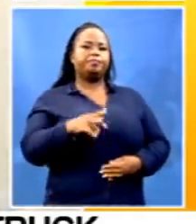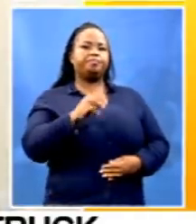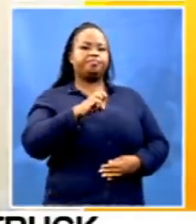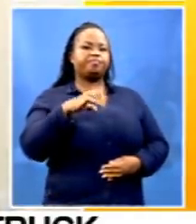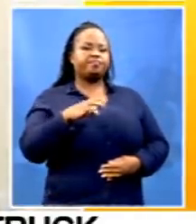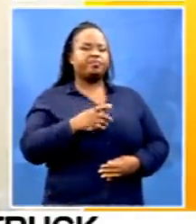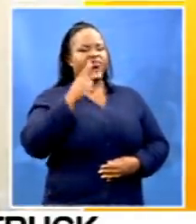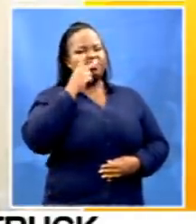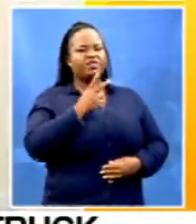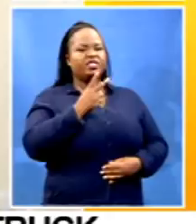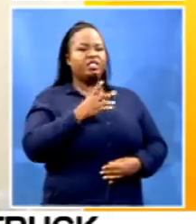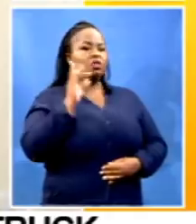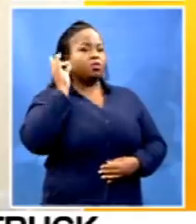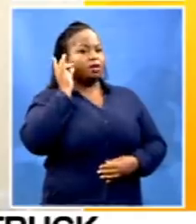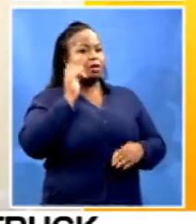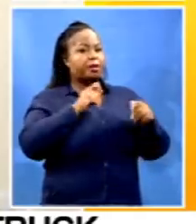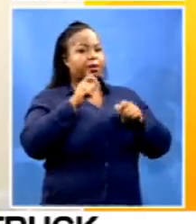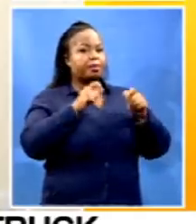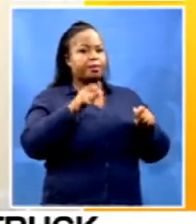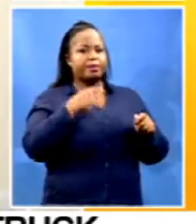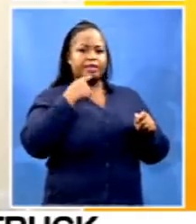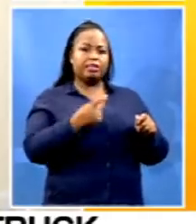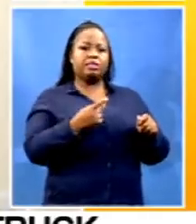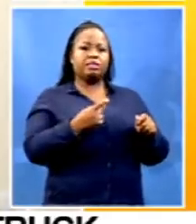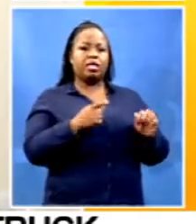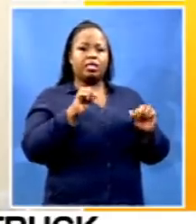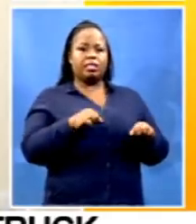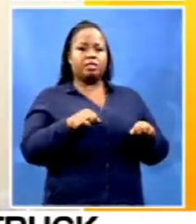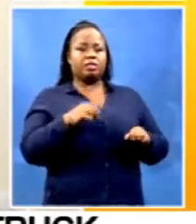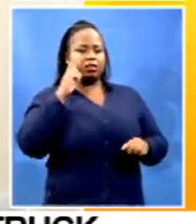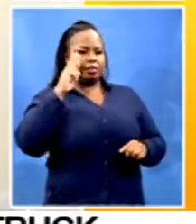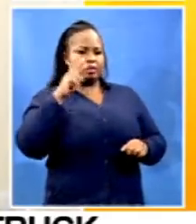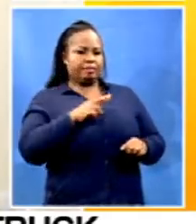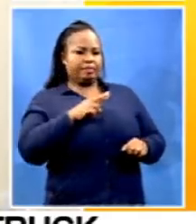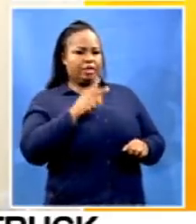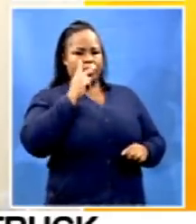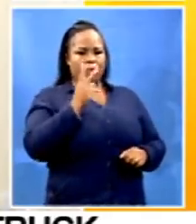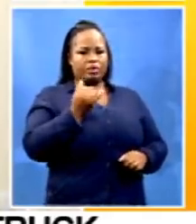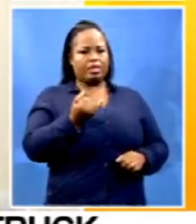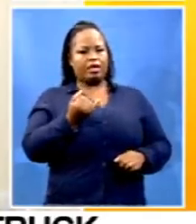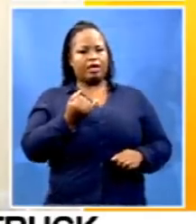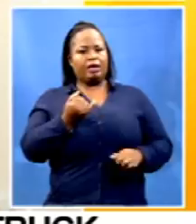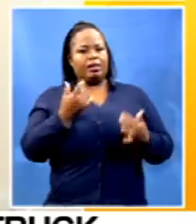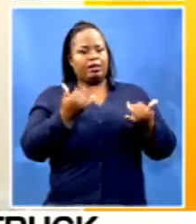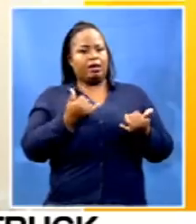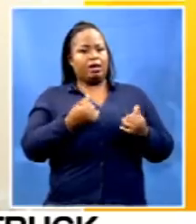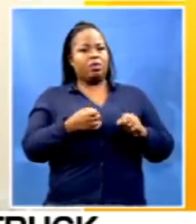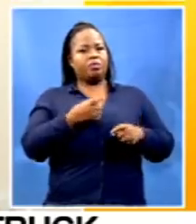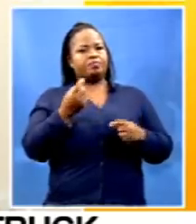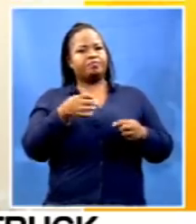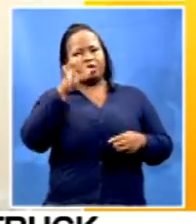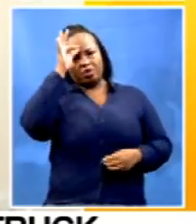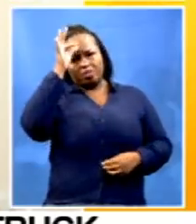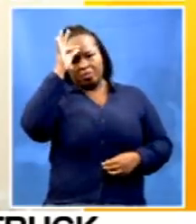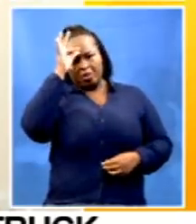sure you've seen, I'm sure you've heard people saying that they view this as an indication of law enforcement officials and